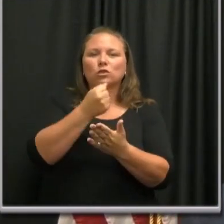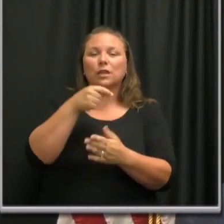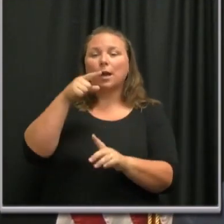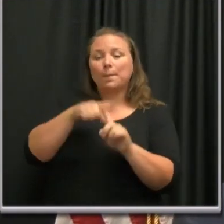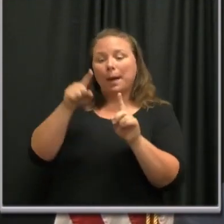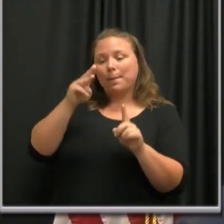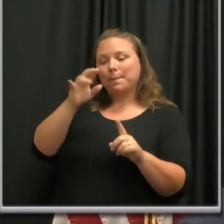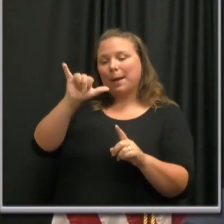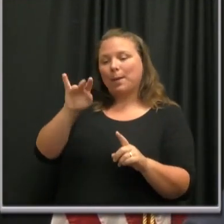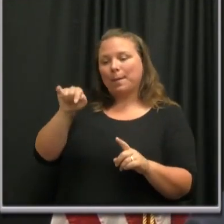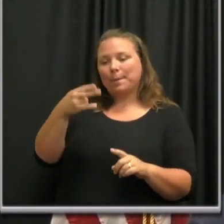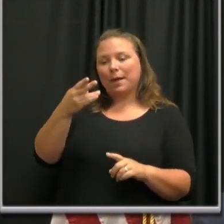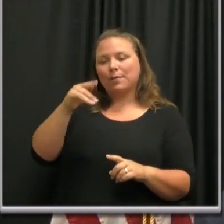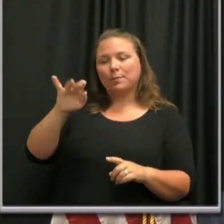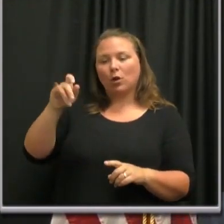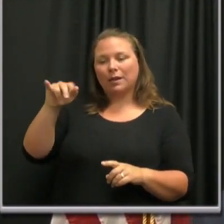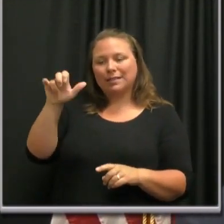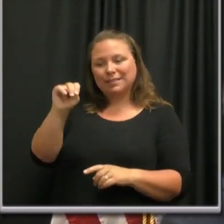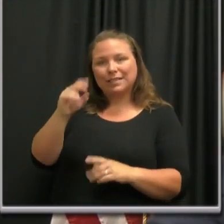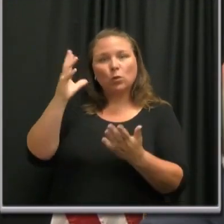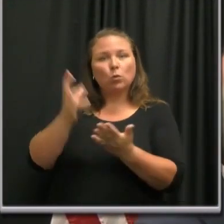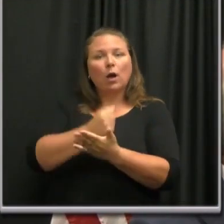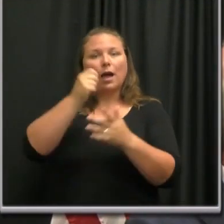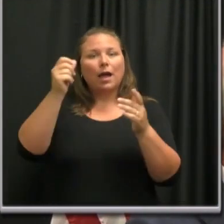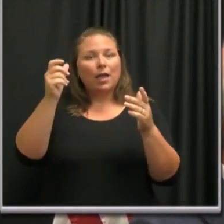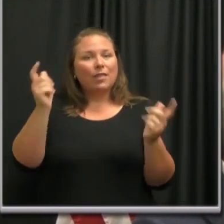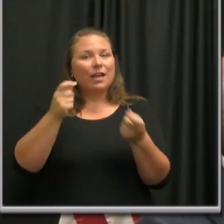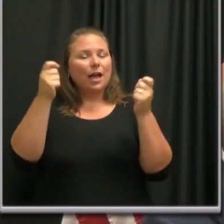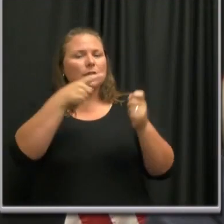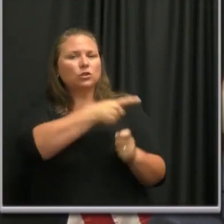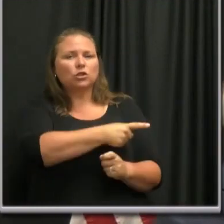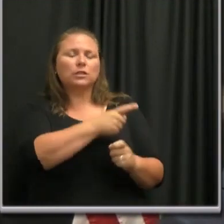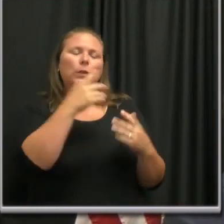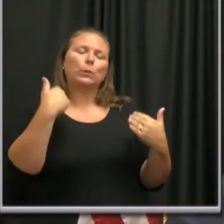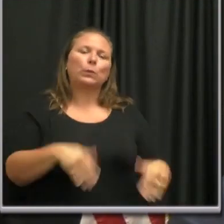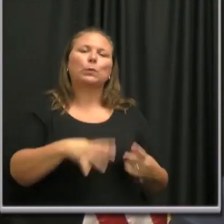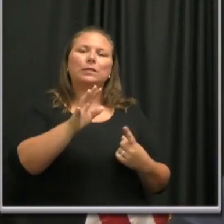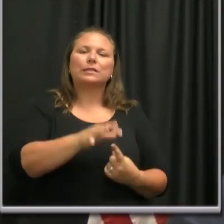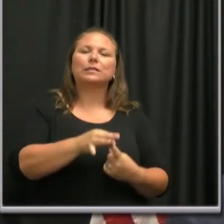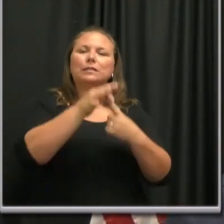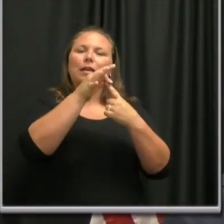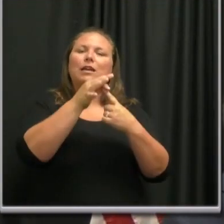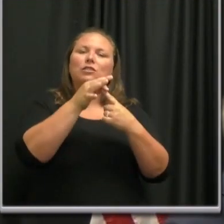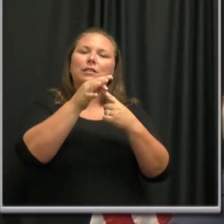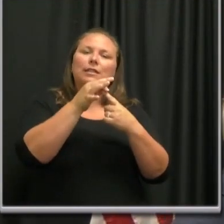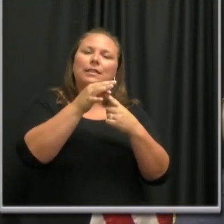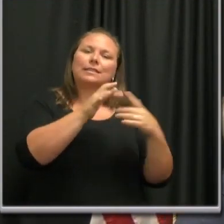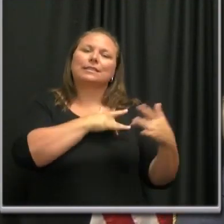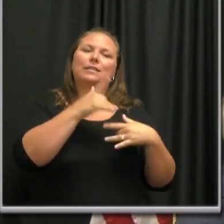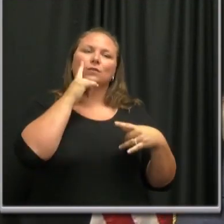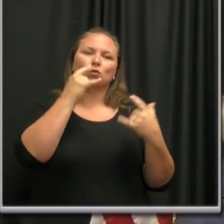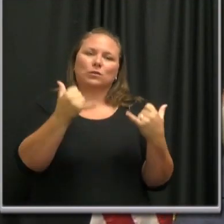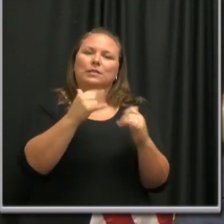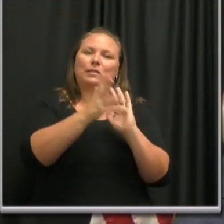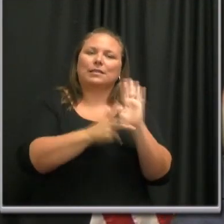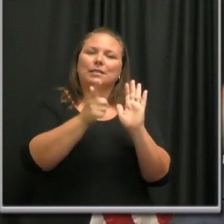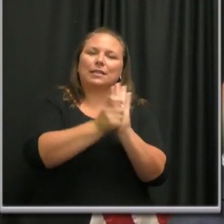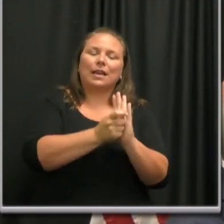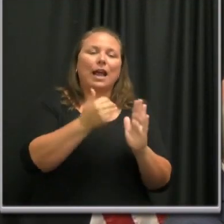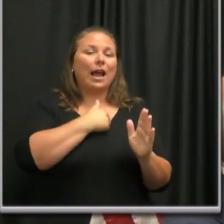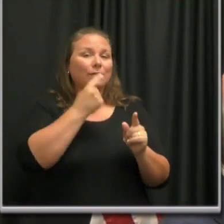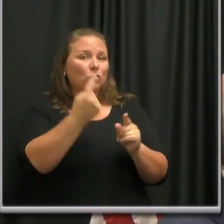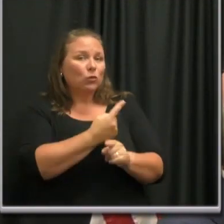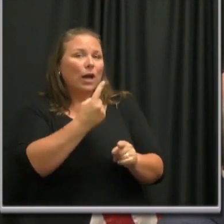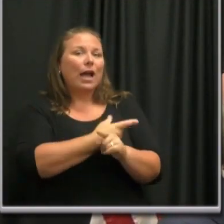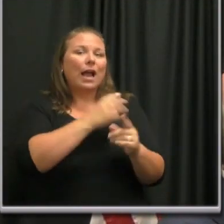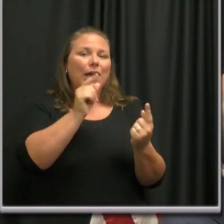Parkinson has won the contest, and you can see she was especially sensitive to this time. We have a correctly